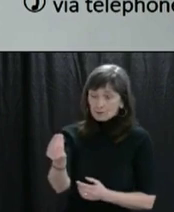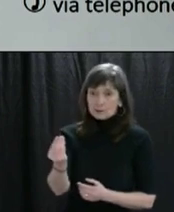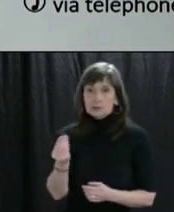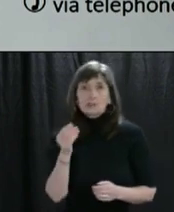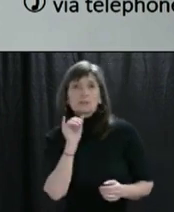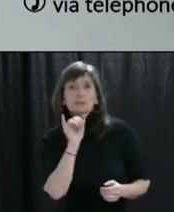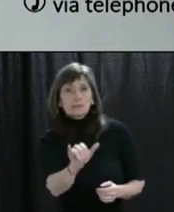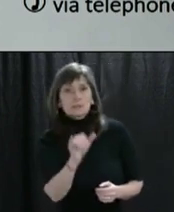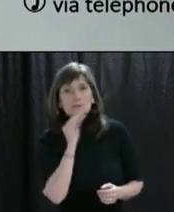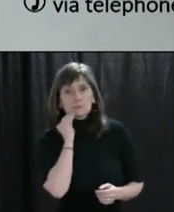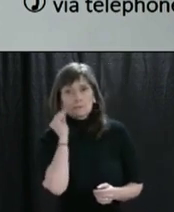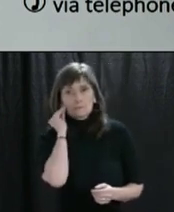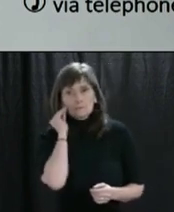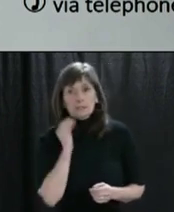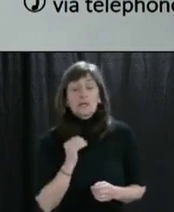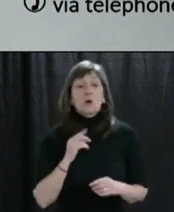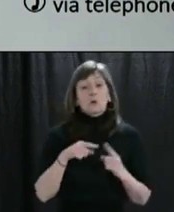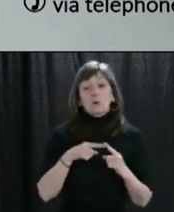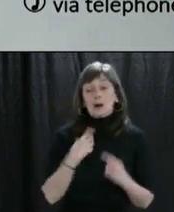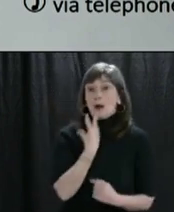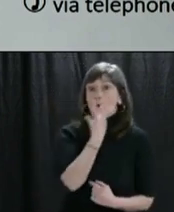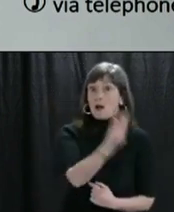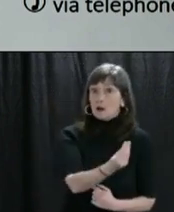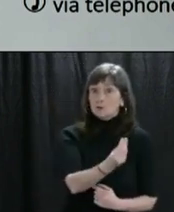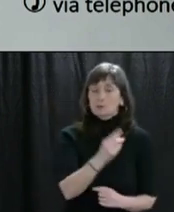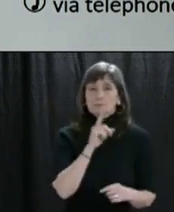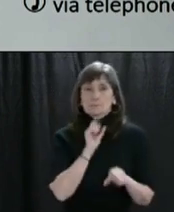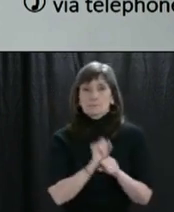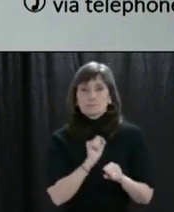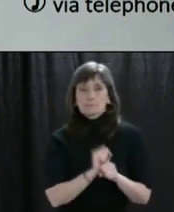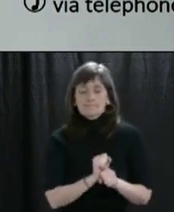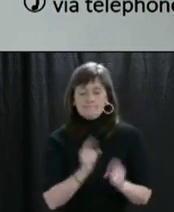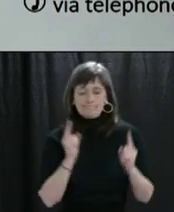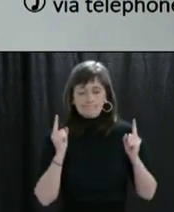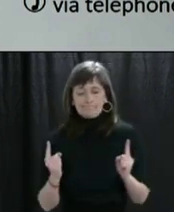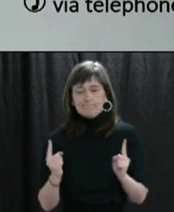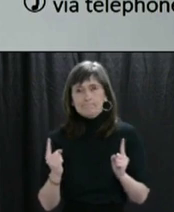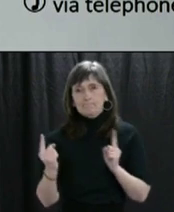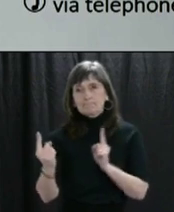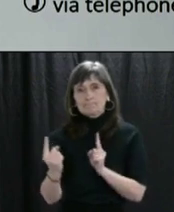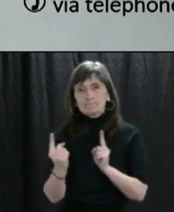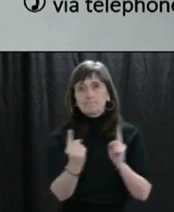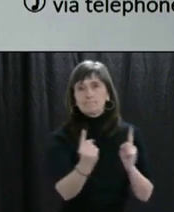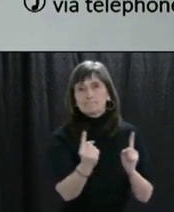out. And when you do go out, you must remember to practice physical distancing.